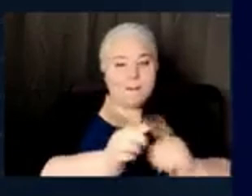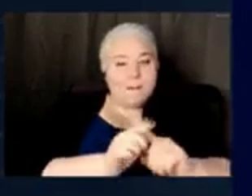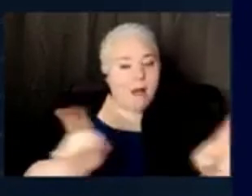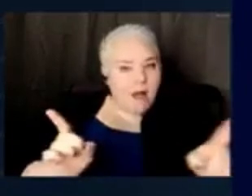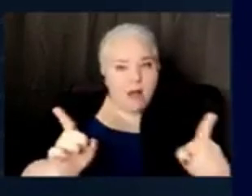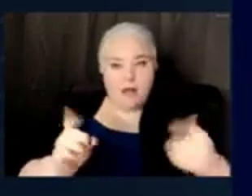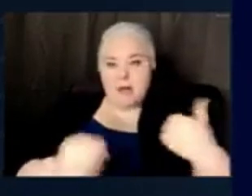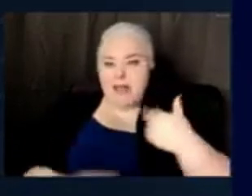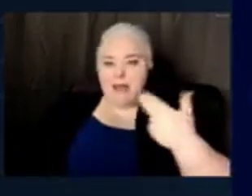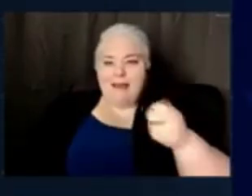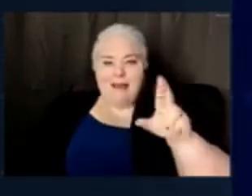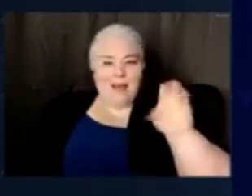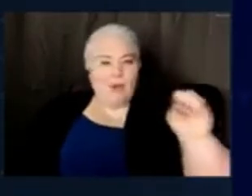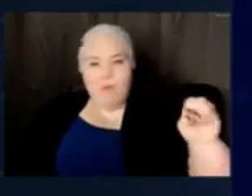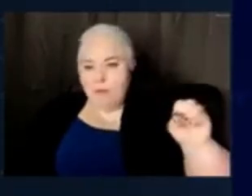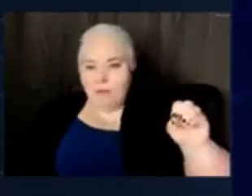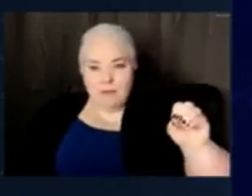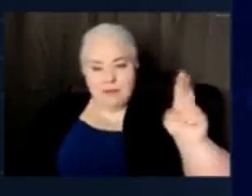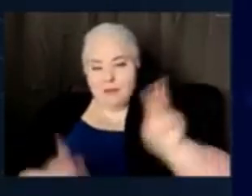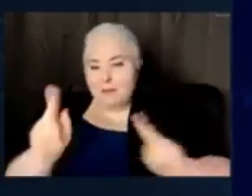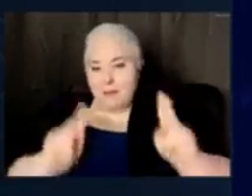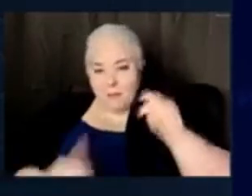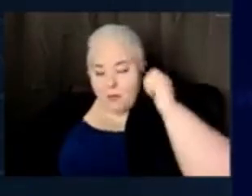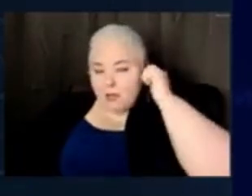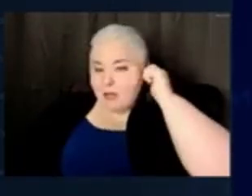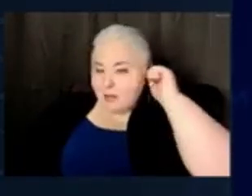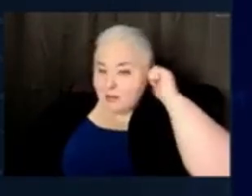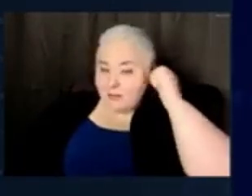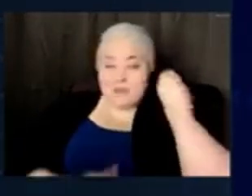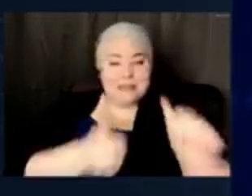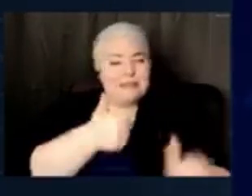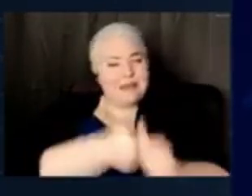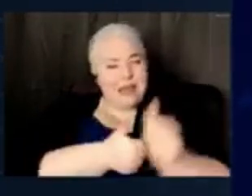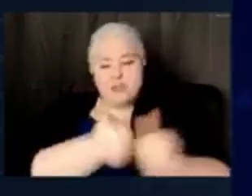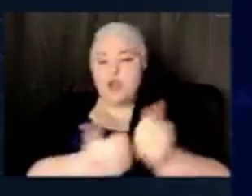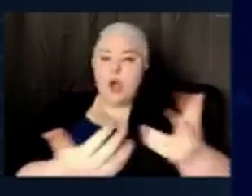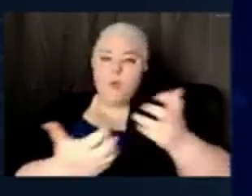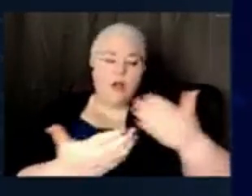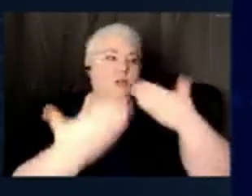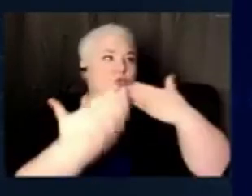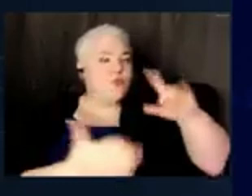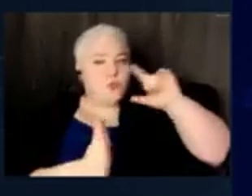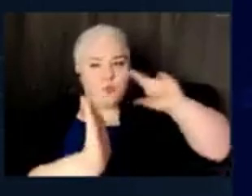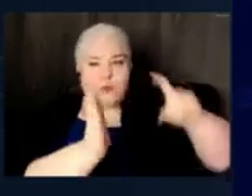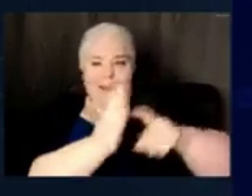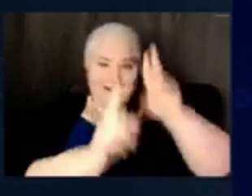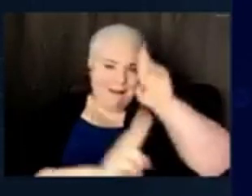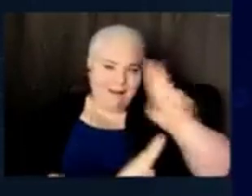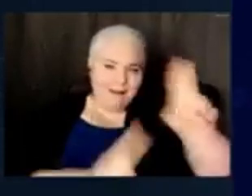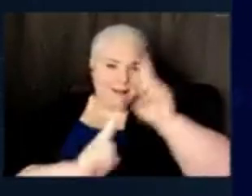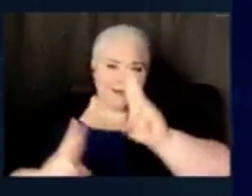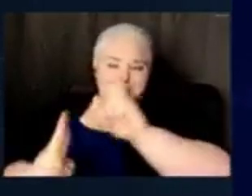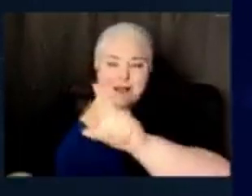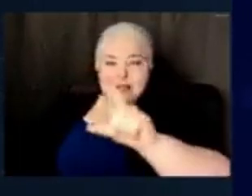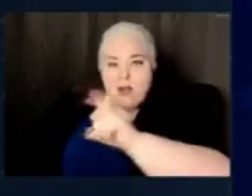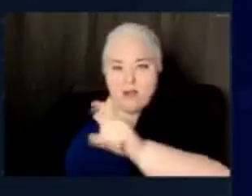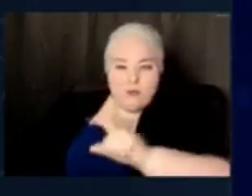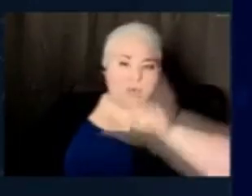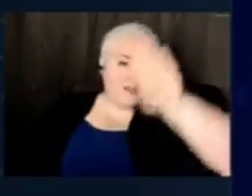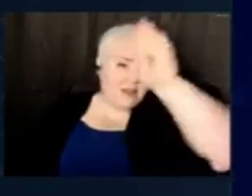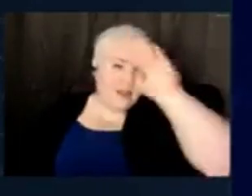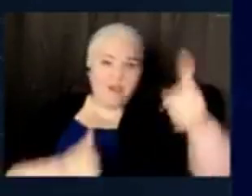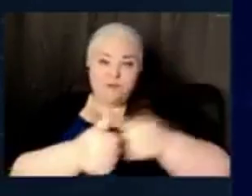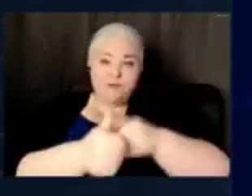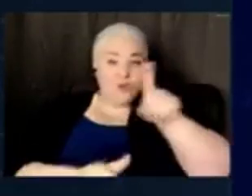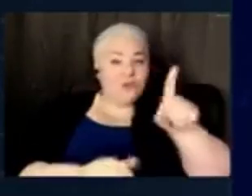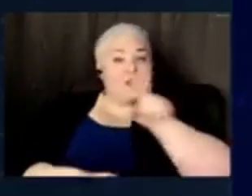It was so dangerous to be out there. I want to recognize the heroic first responders, law enforcement, and the ordinary citizens who